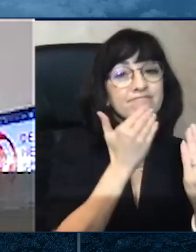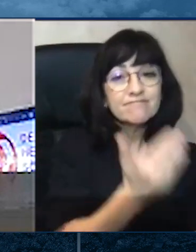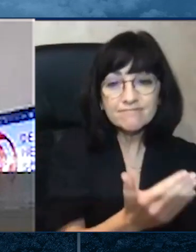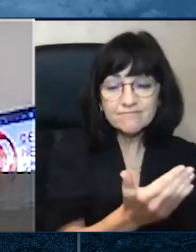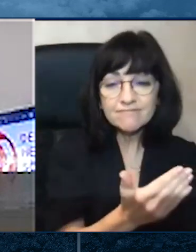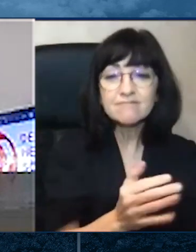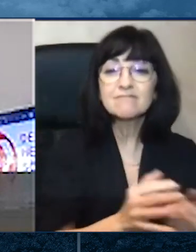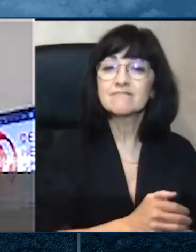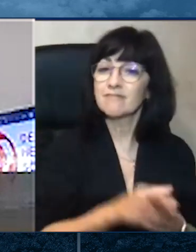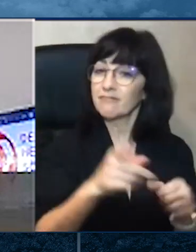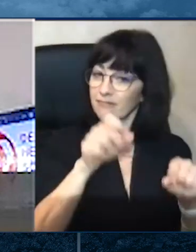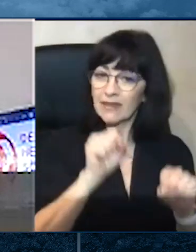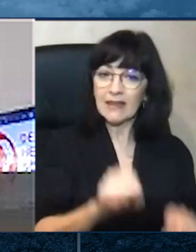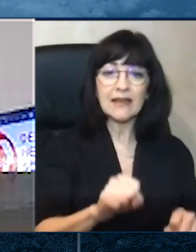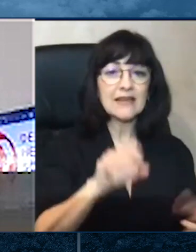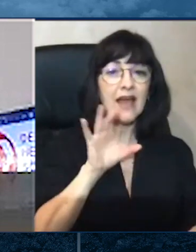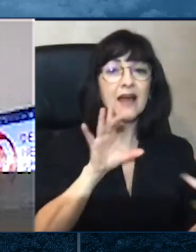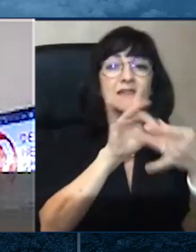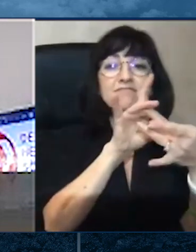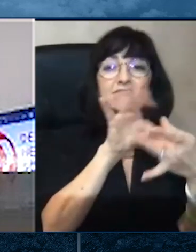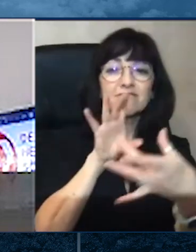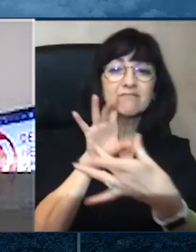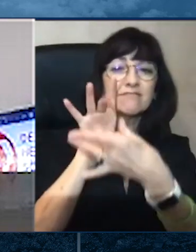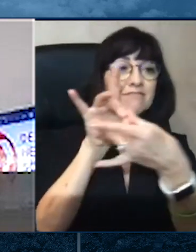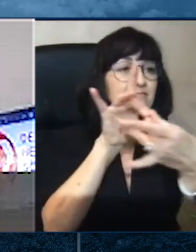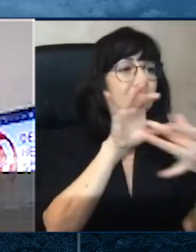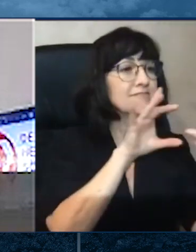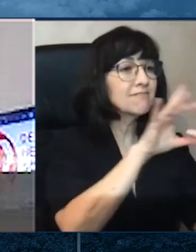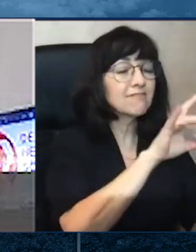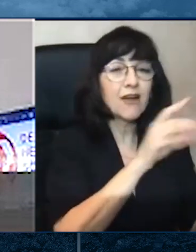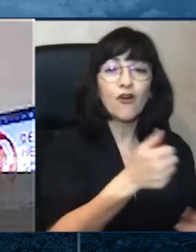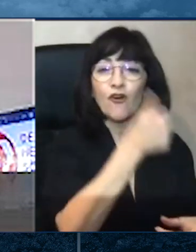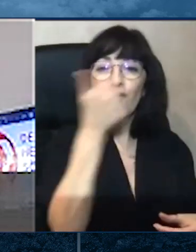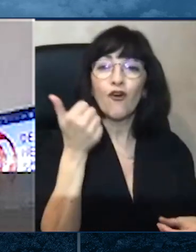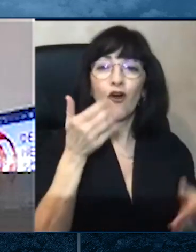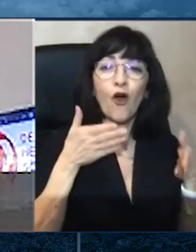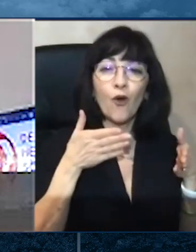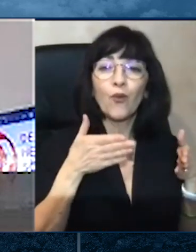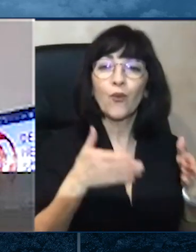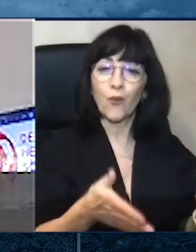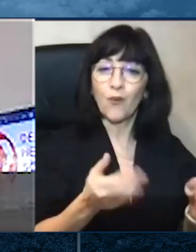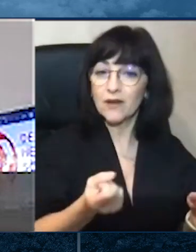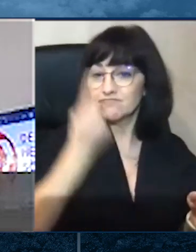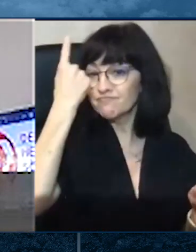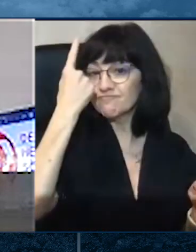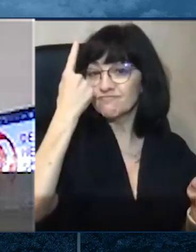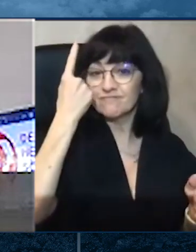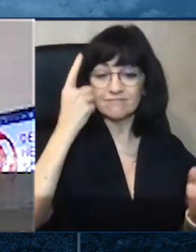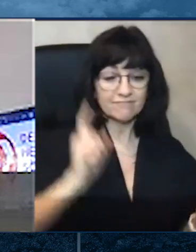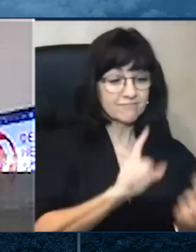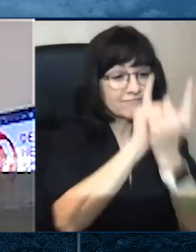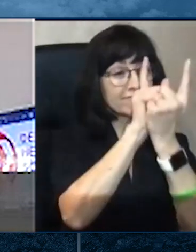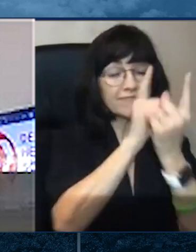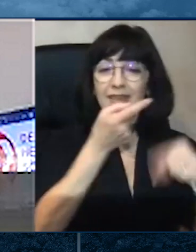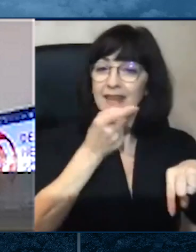a social connection and also encourage those important activities of learning how to read and write. you.